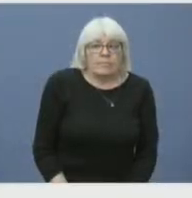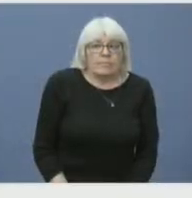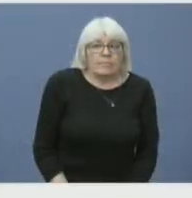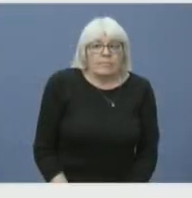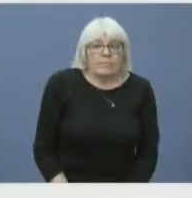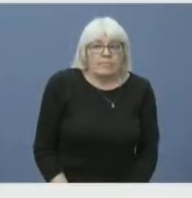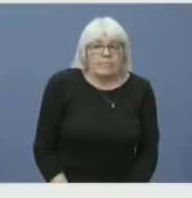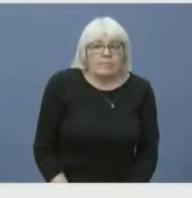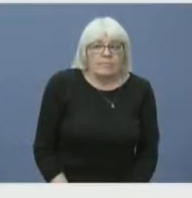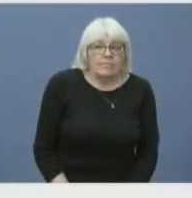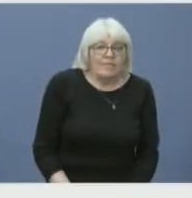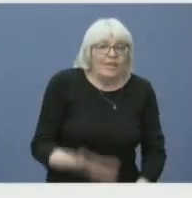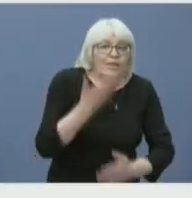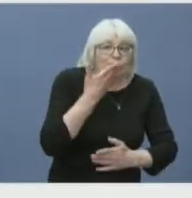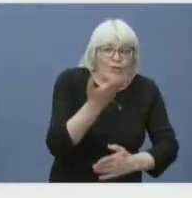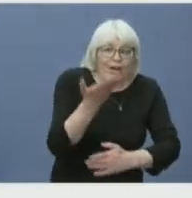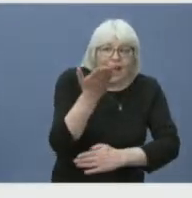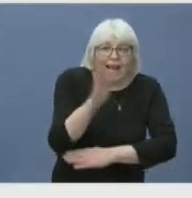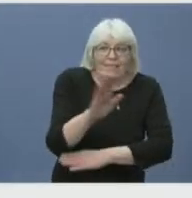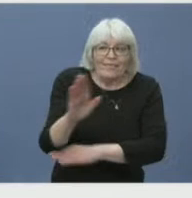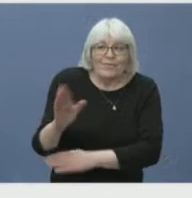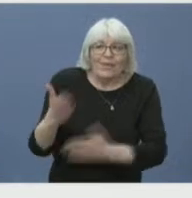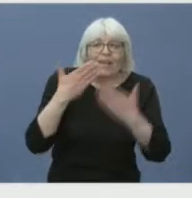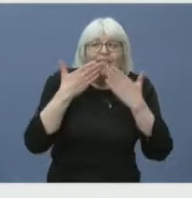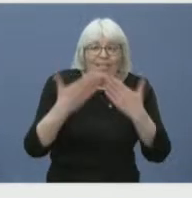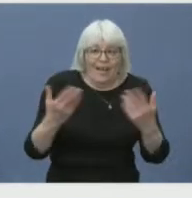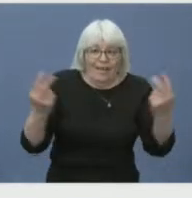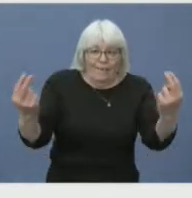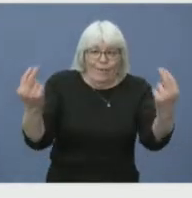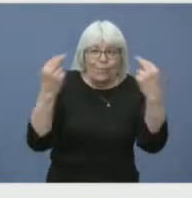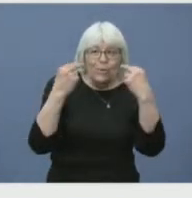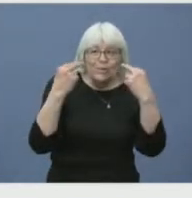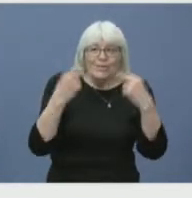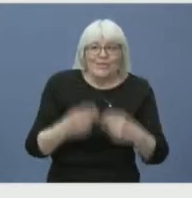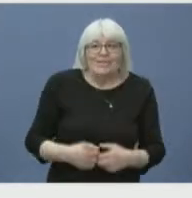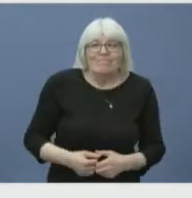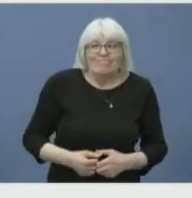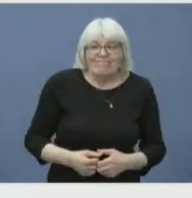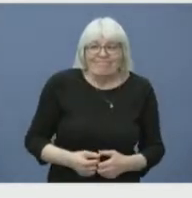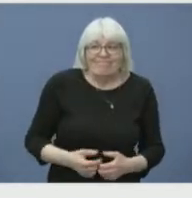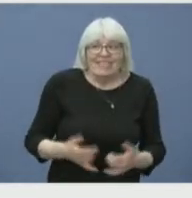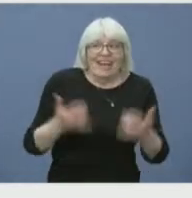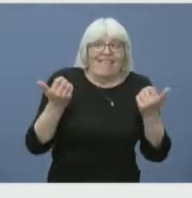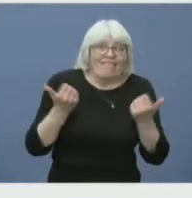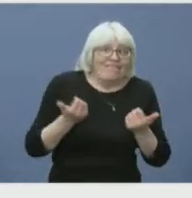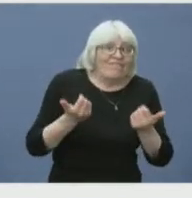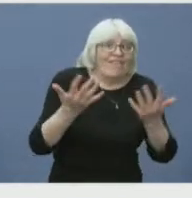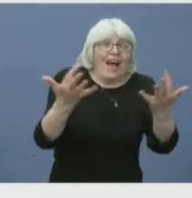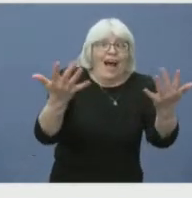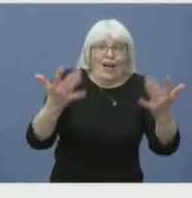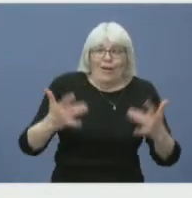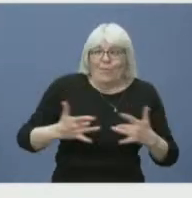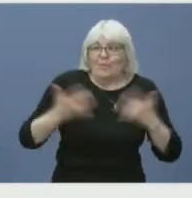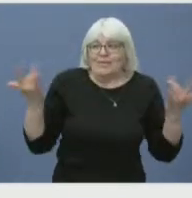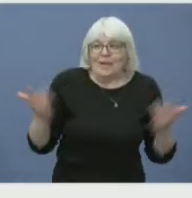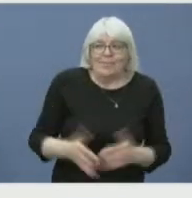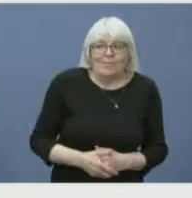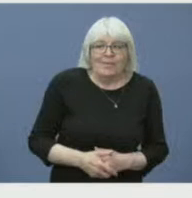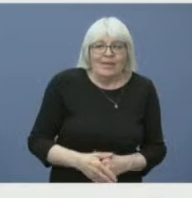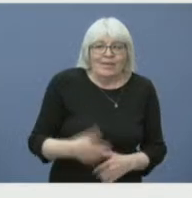Good afternoon and thank you for joining today's Wildfire Update. I'm Heather Fairbairn, and I'll be your moderator.